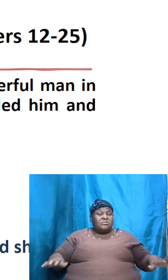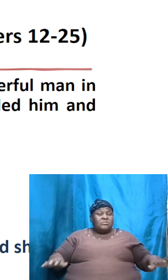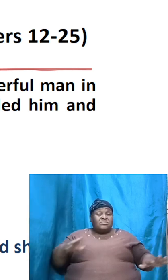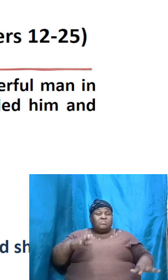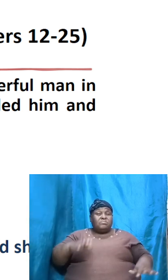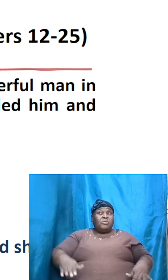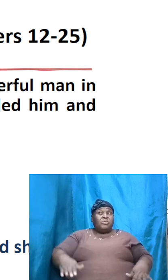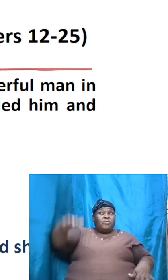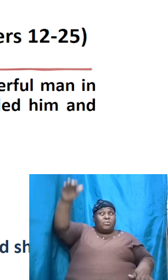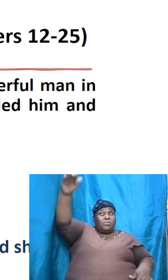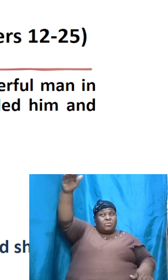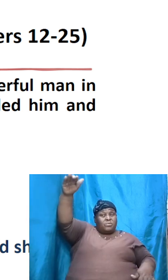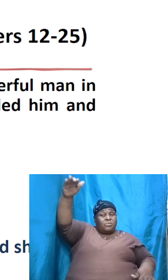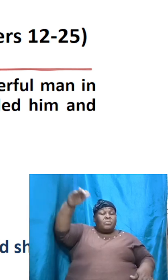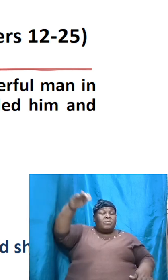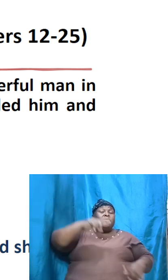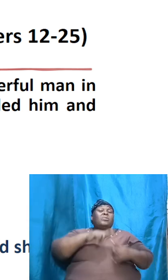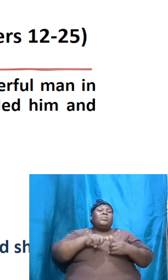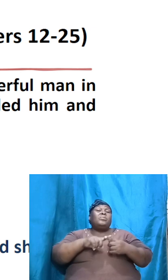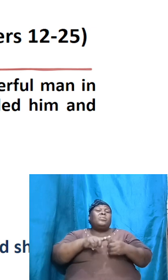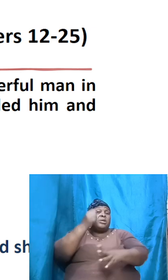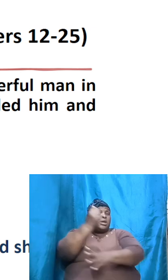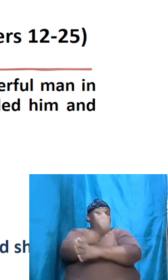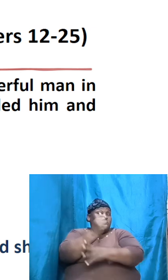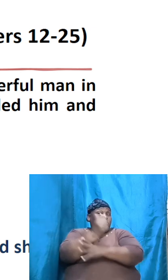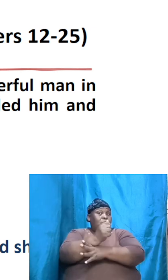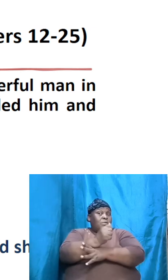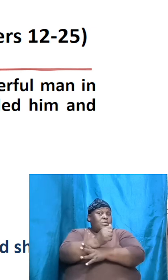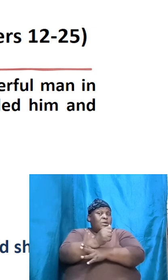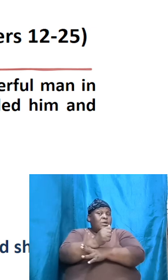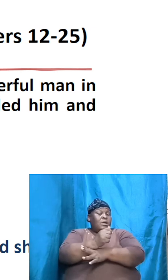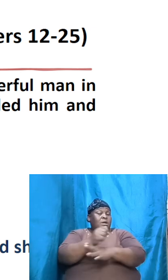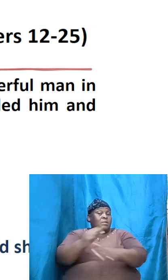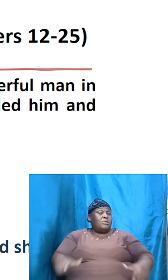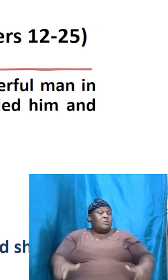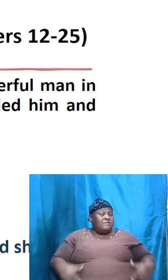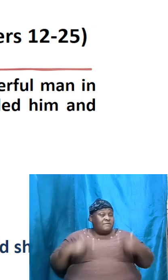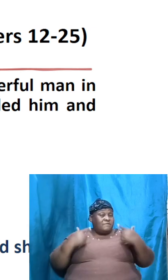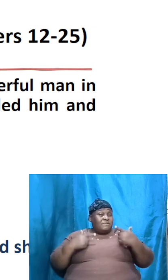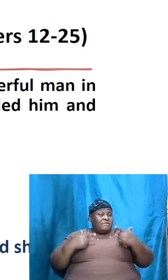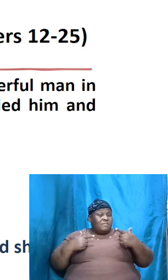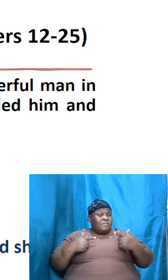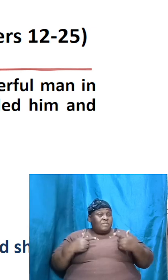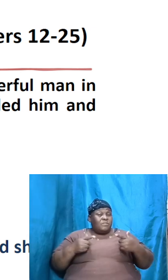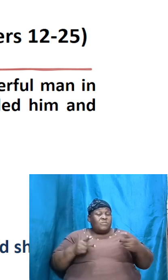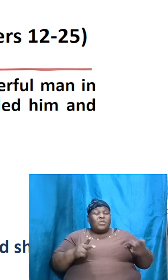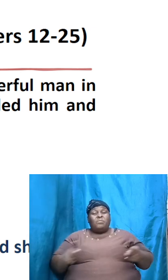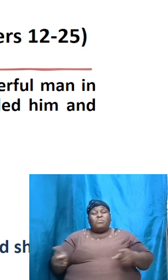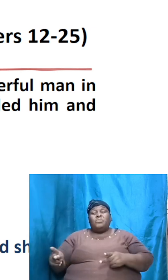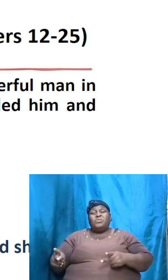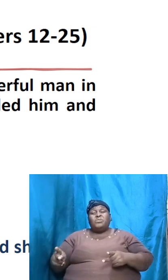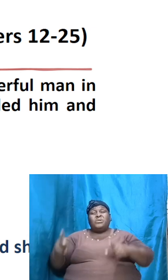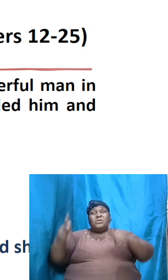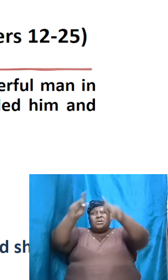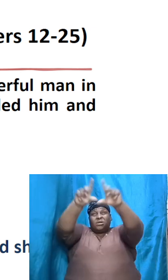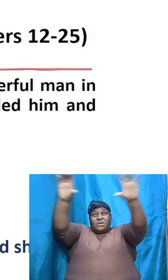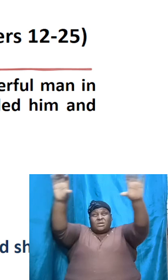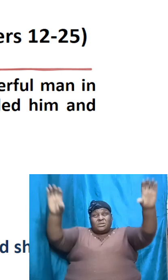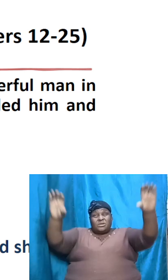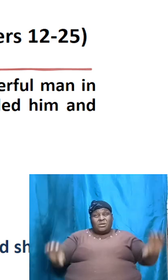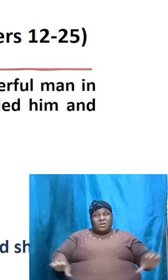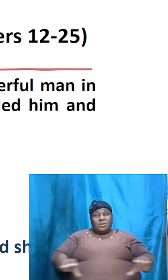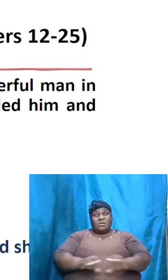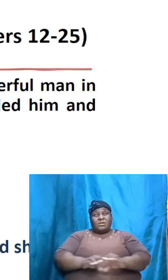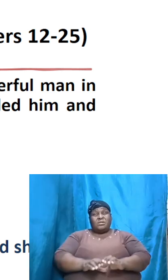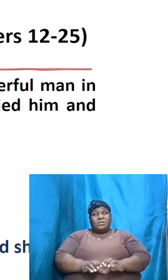was there. So one of the things I'm going to do, very surely, is put a chart to illustrate to us so that